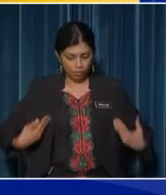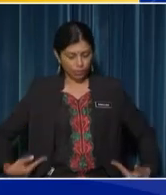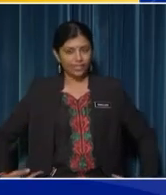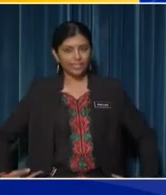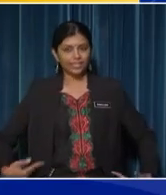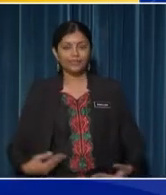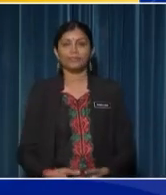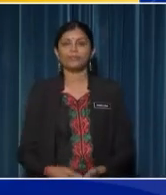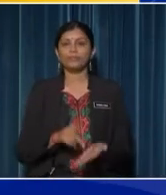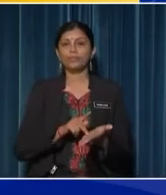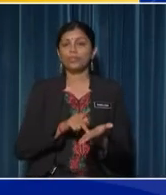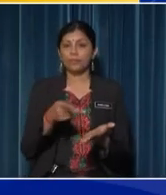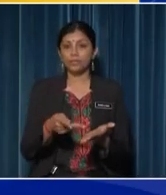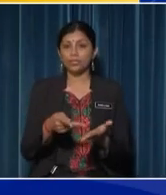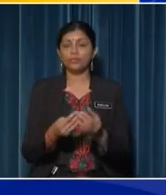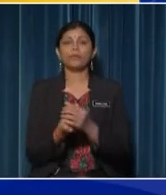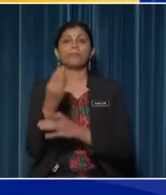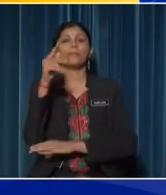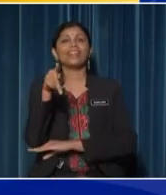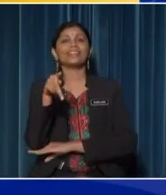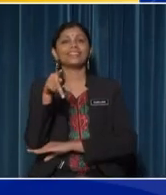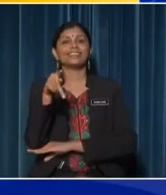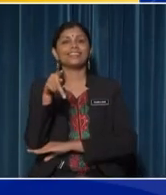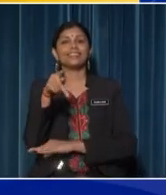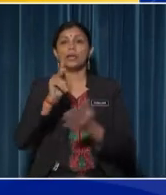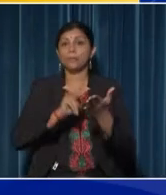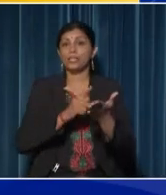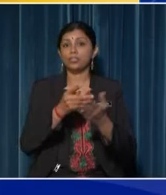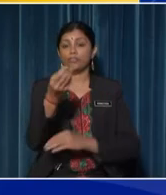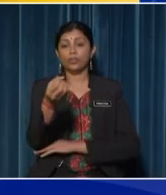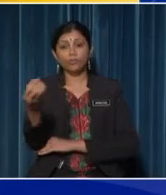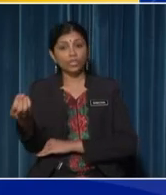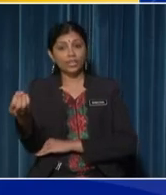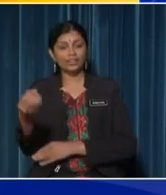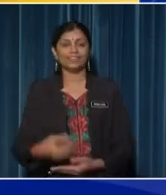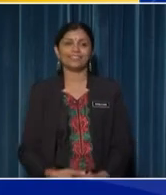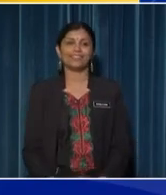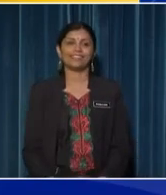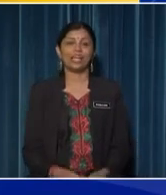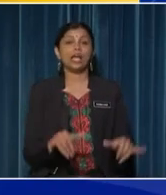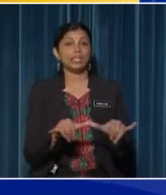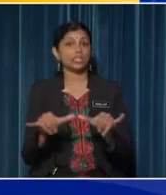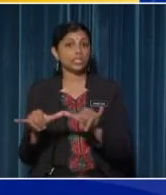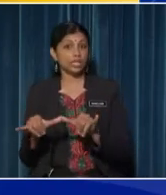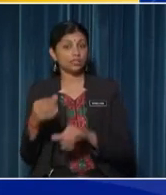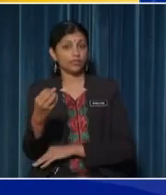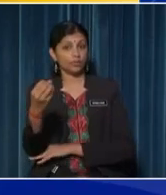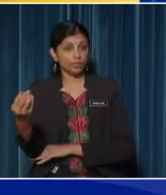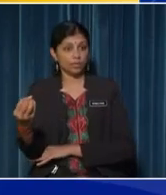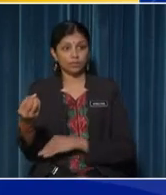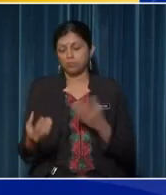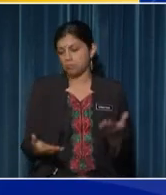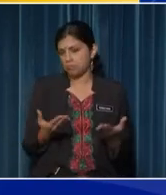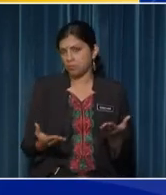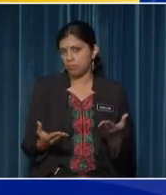The parts of a plant and the parts of an object The size of the object such as